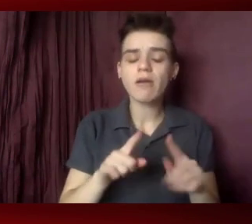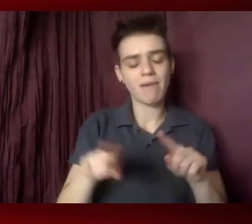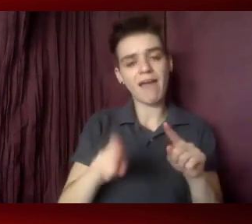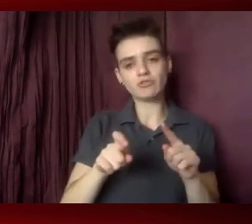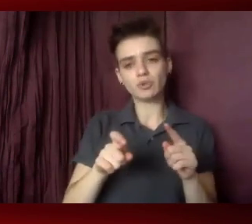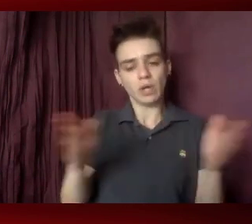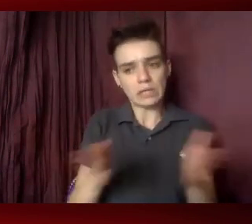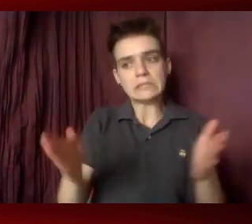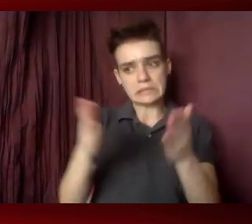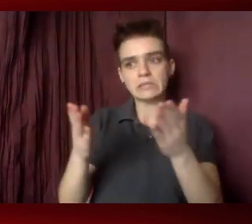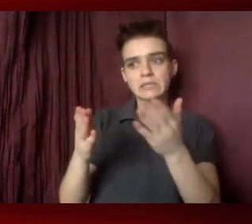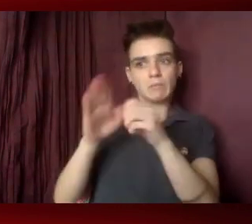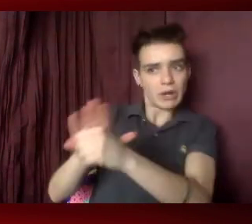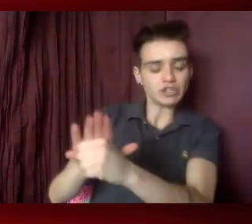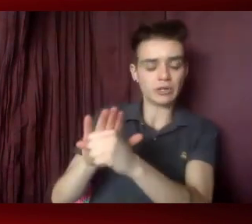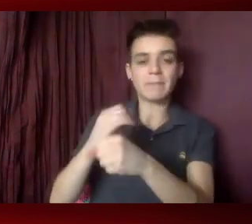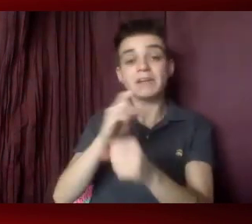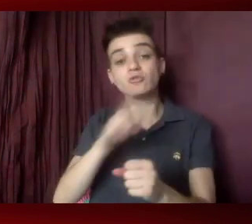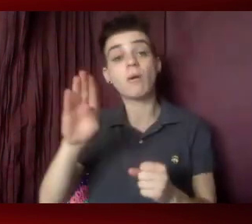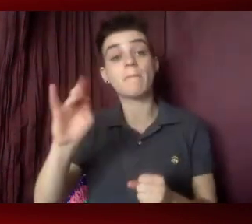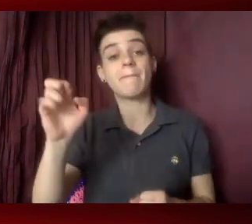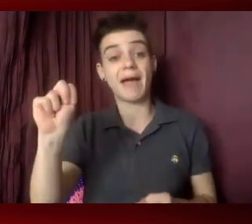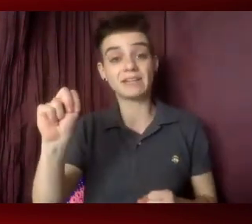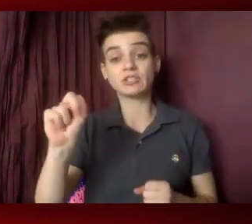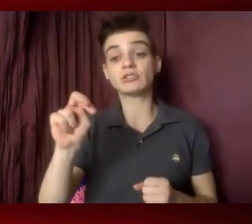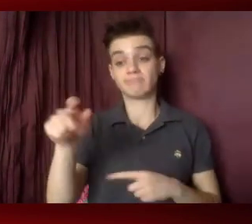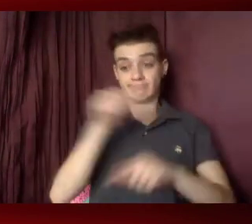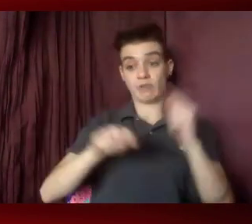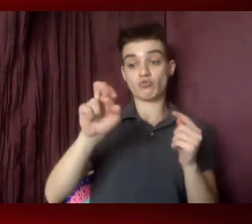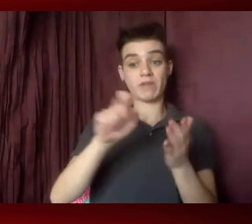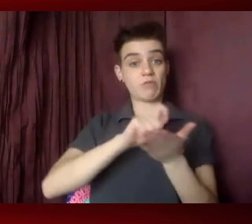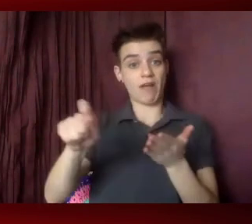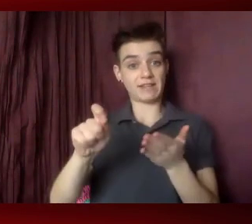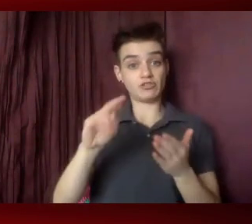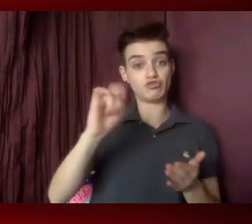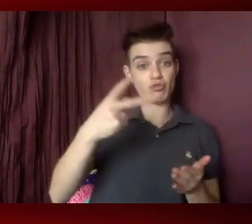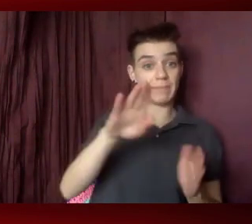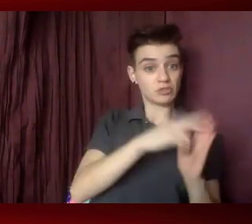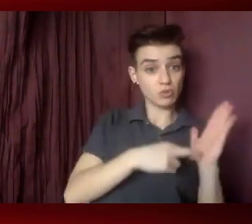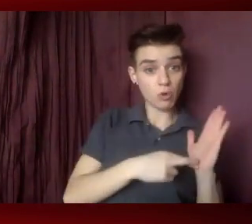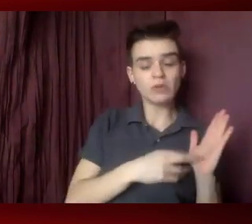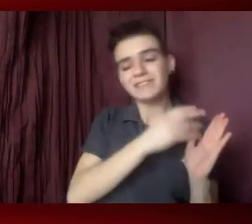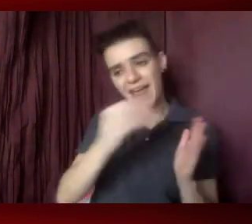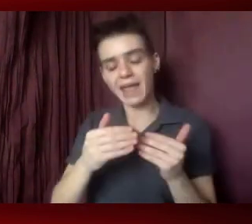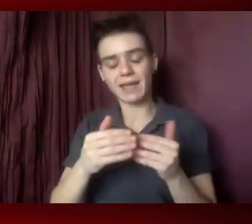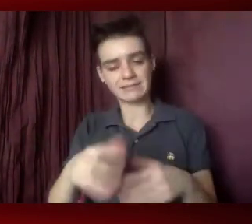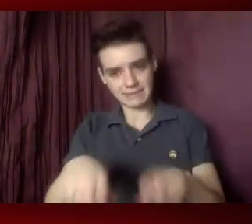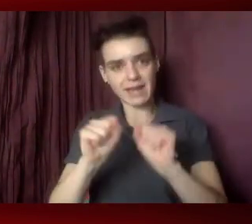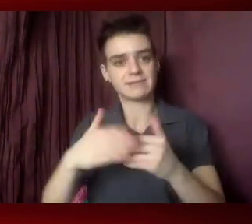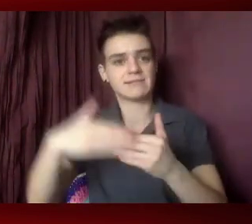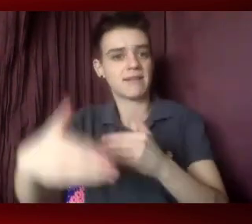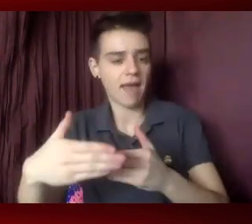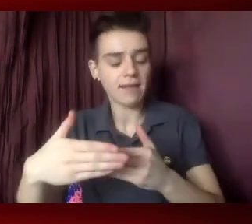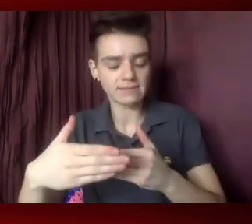and ensure that the Biden administration not only rewrites all of the Trump-era rules, but also takes the necessary next steps to eliminate all